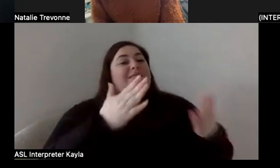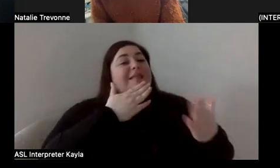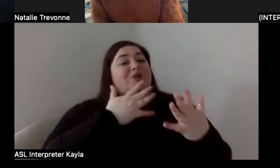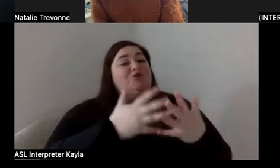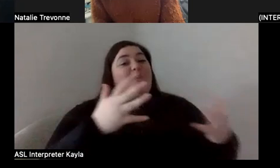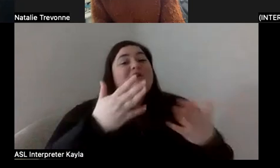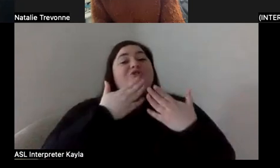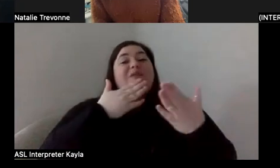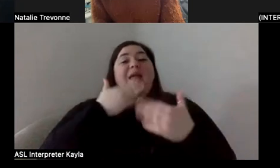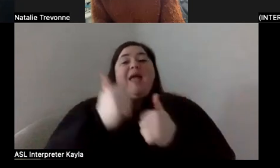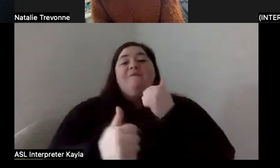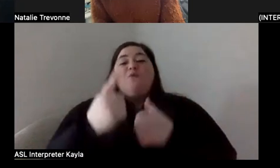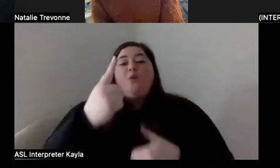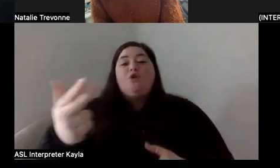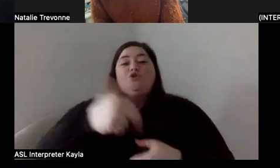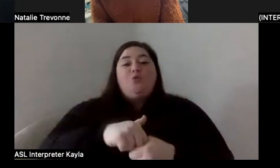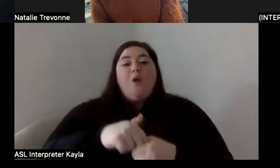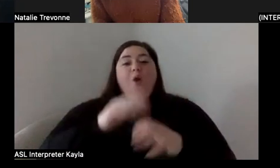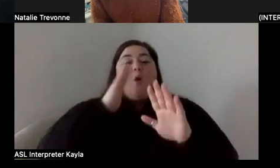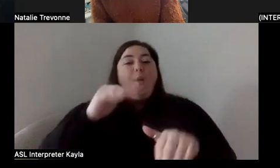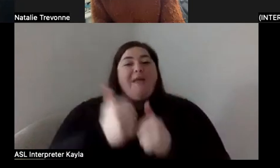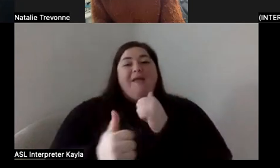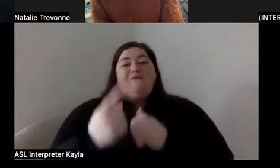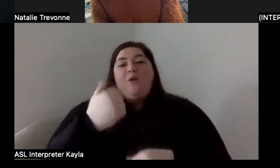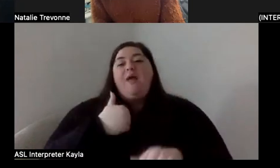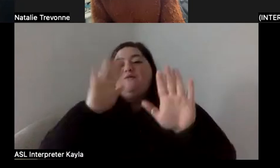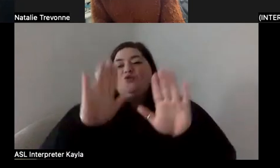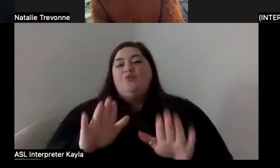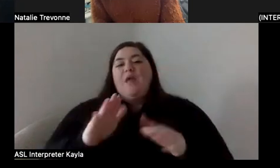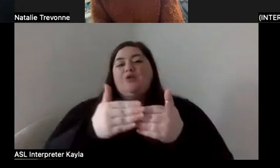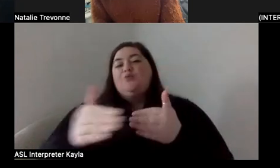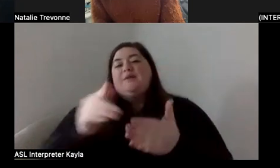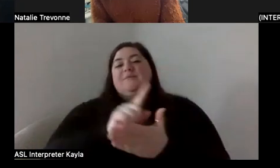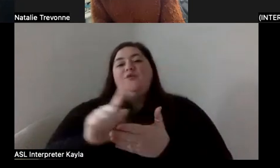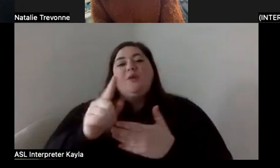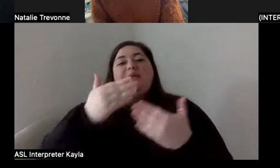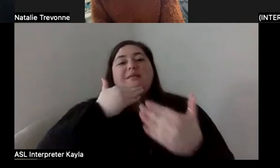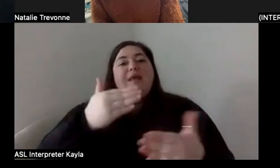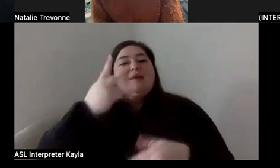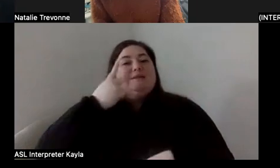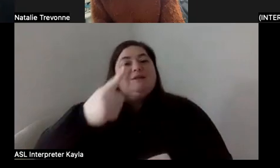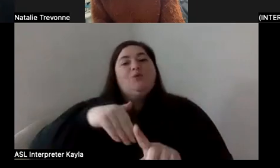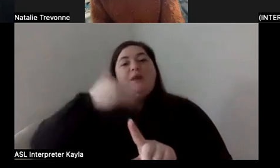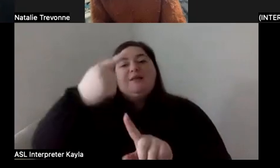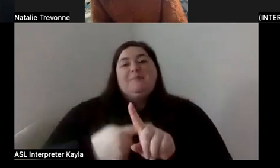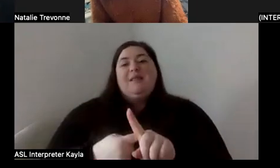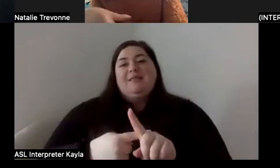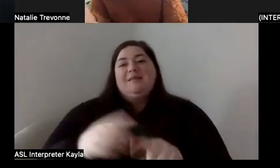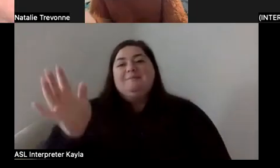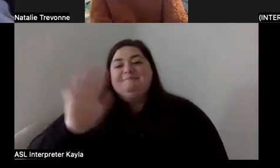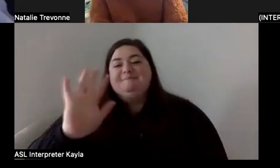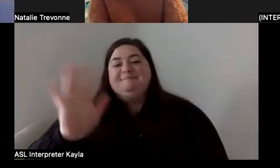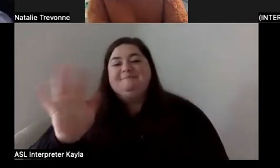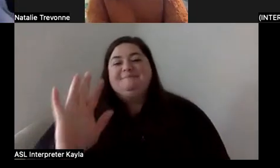everybody, for joining. And I hope everyone has a wonderful rest of the week. Thank you. And we'll see you next month. Thank you,